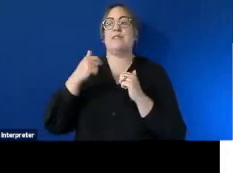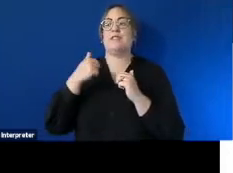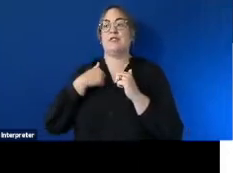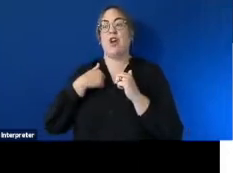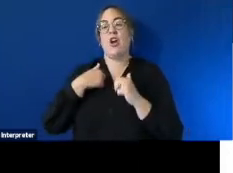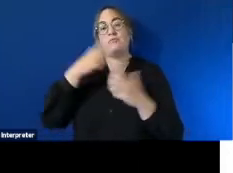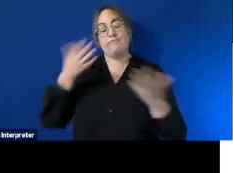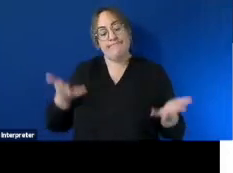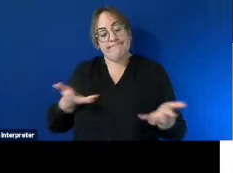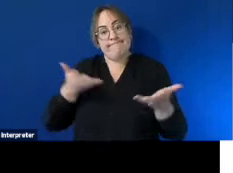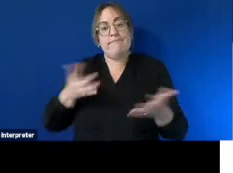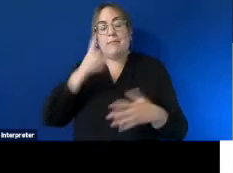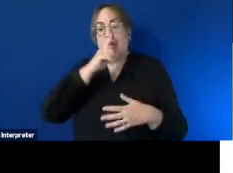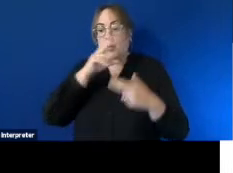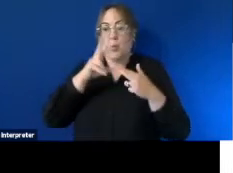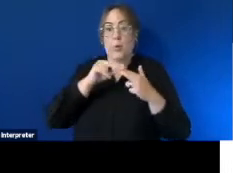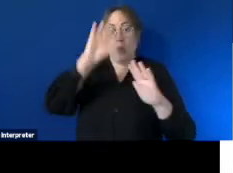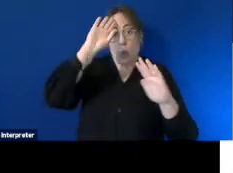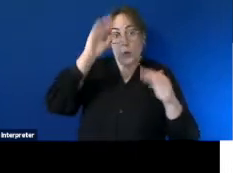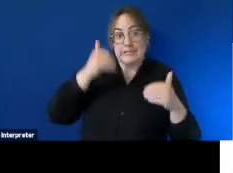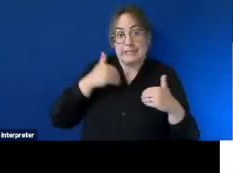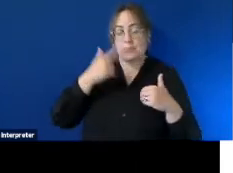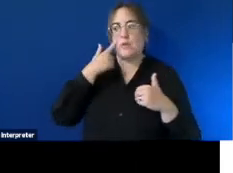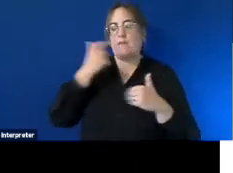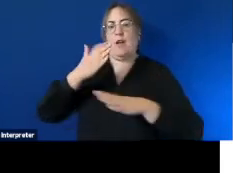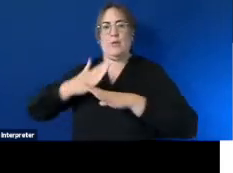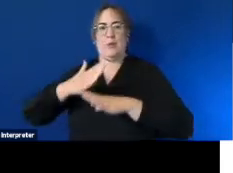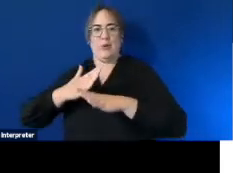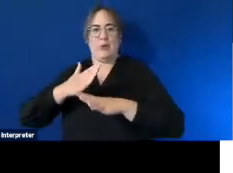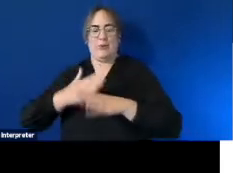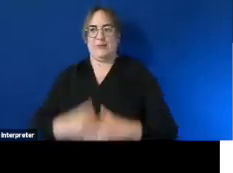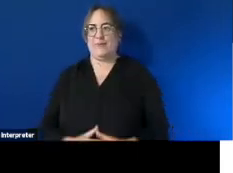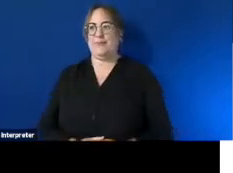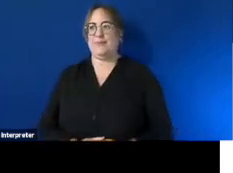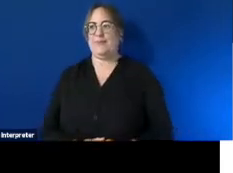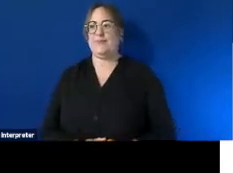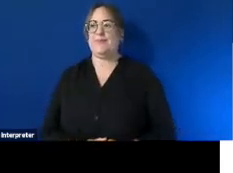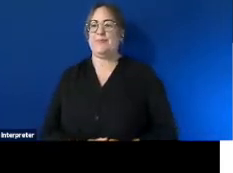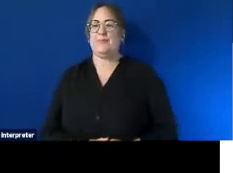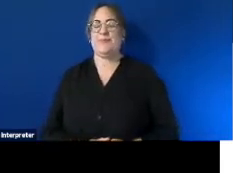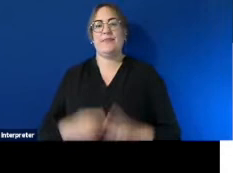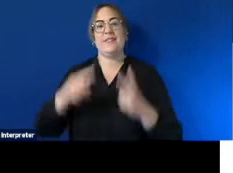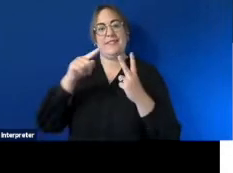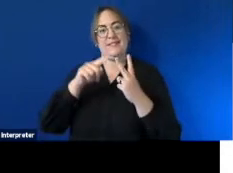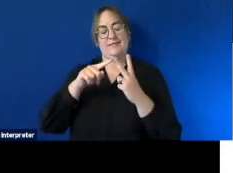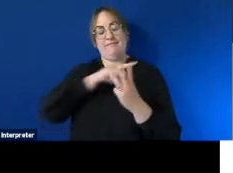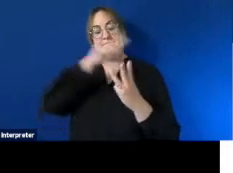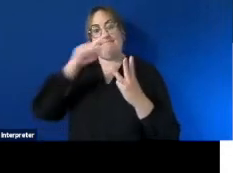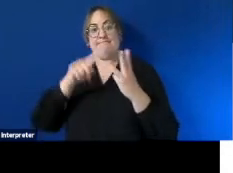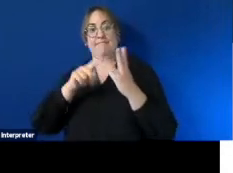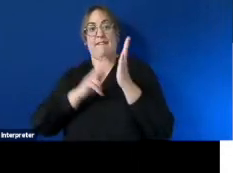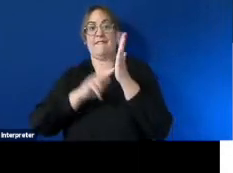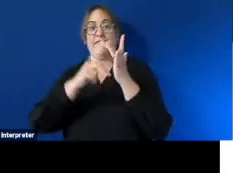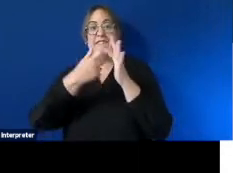autistic job seekers their employers and supporters welcome tamsin tamsin tamsin we have vicky vato